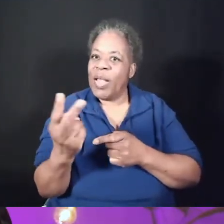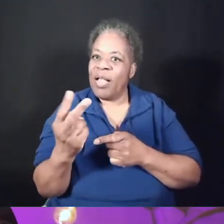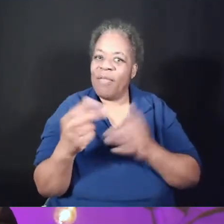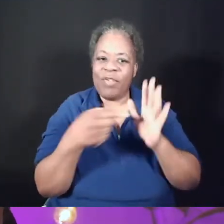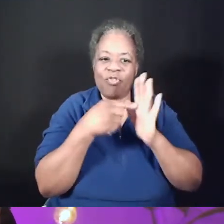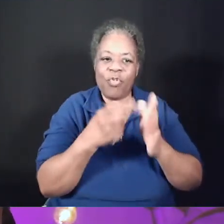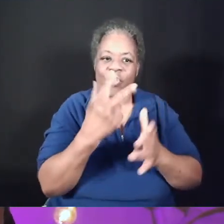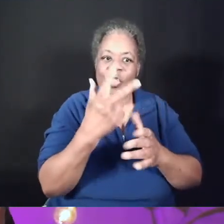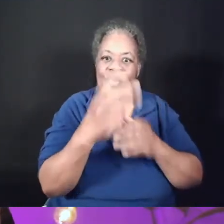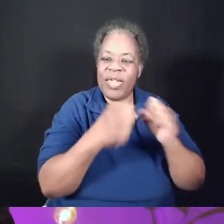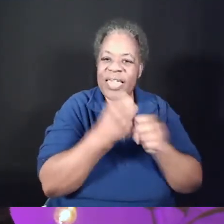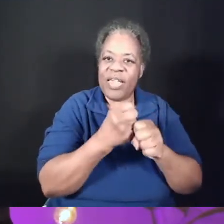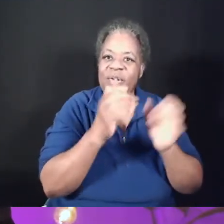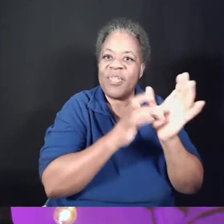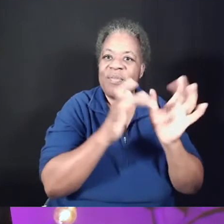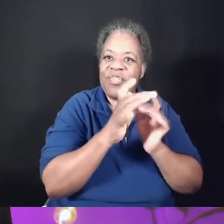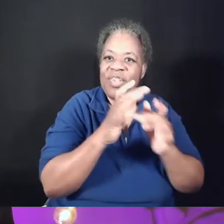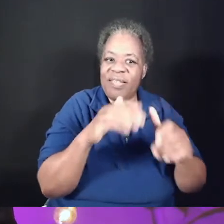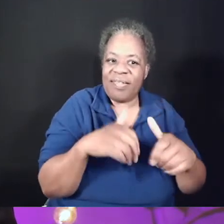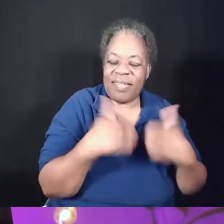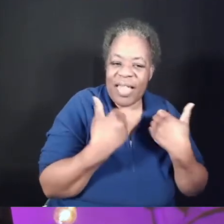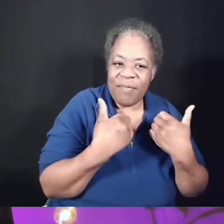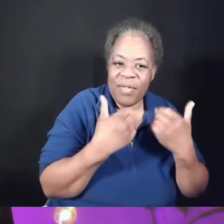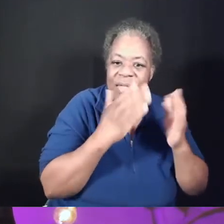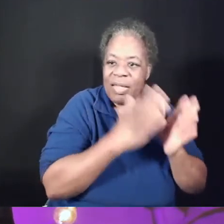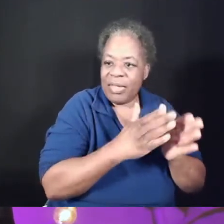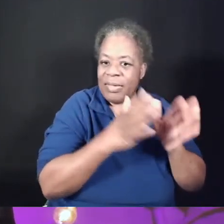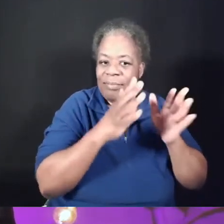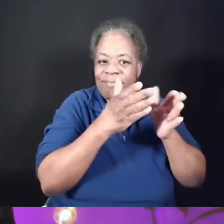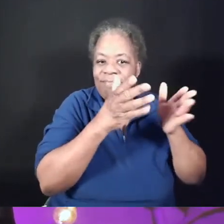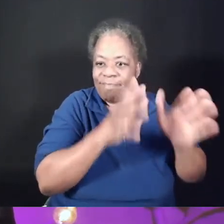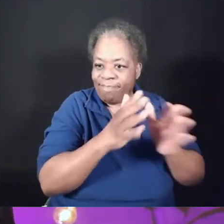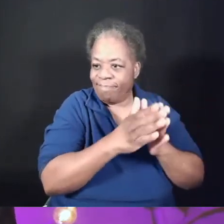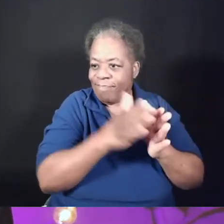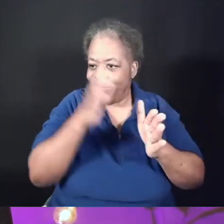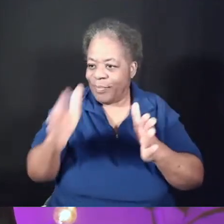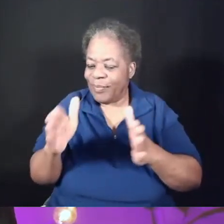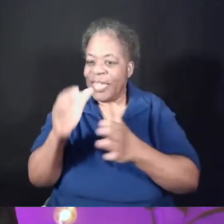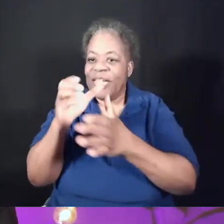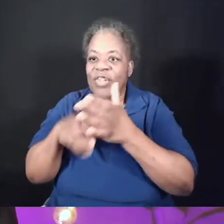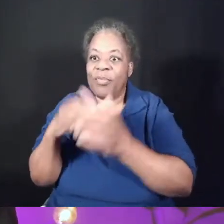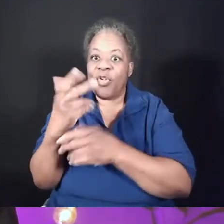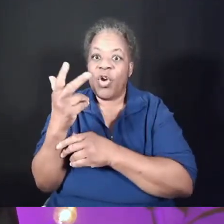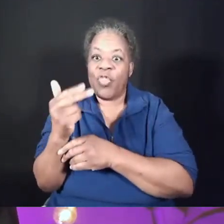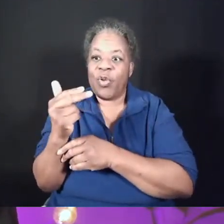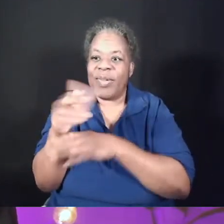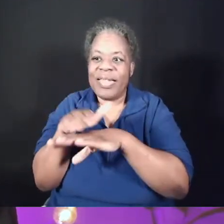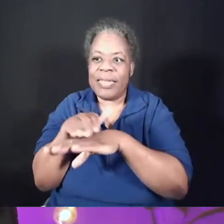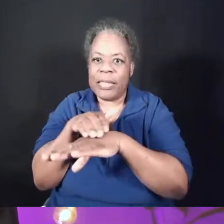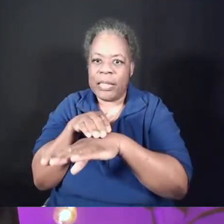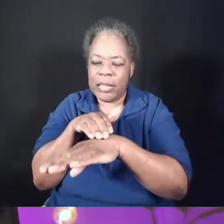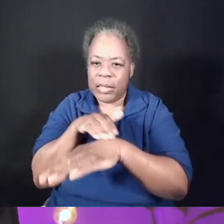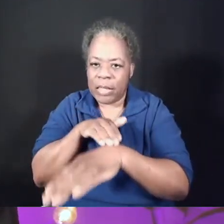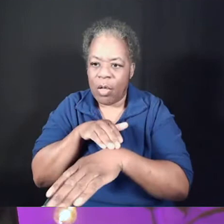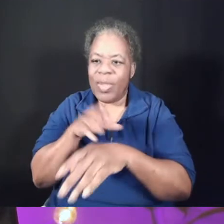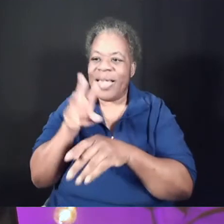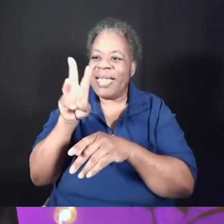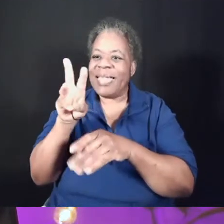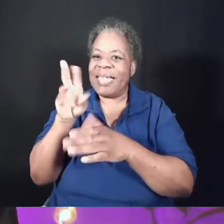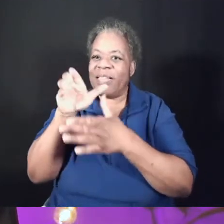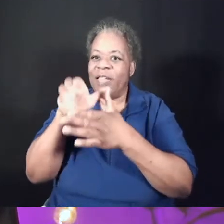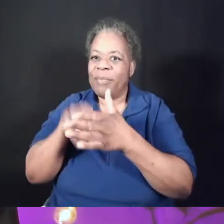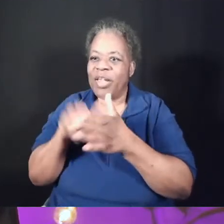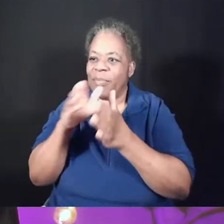here, in this chapter, he slows way down in chapter 13. The next six chapters only cover one